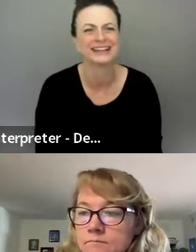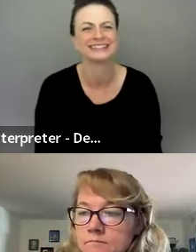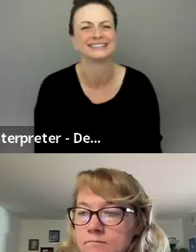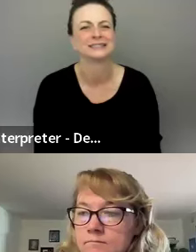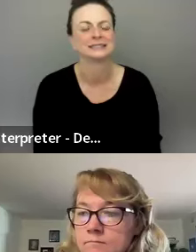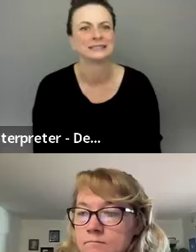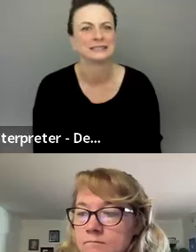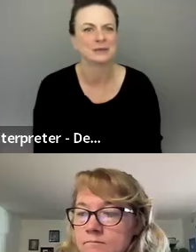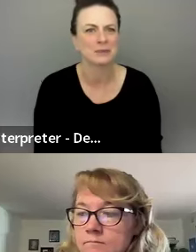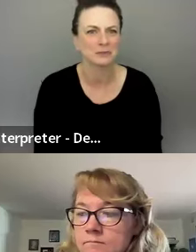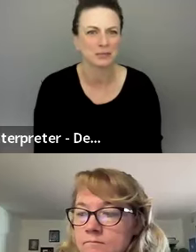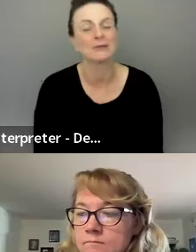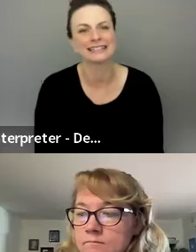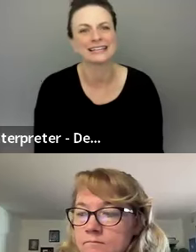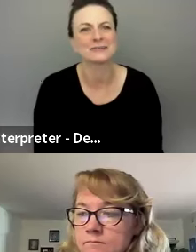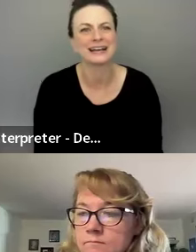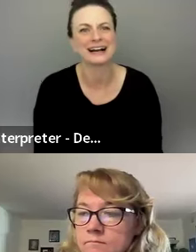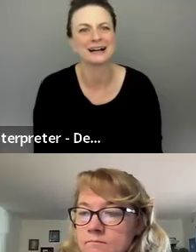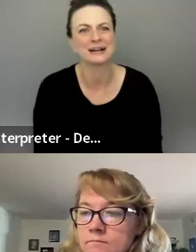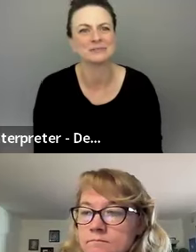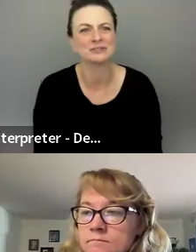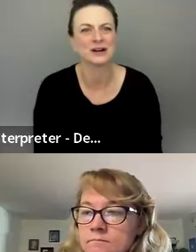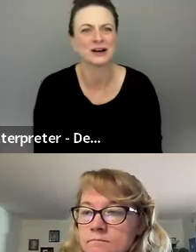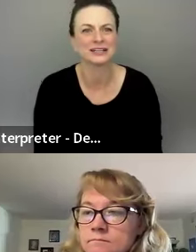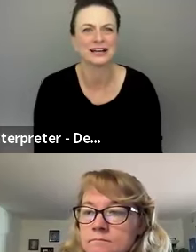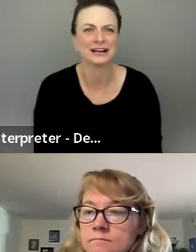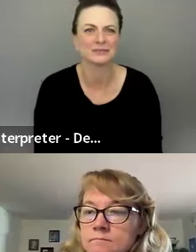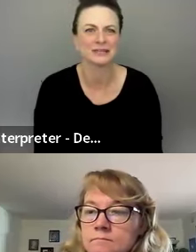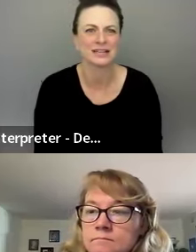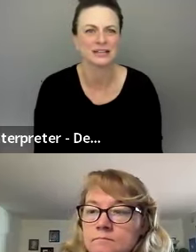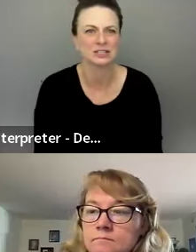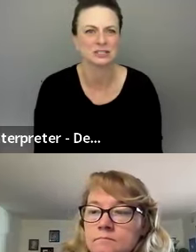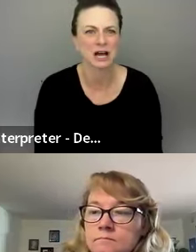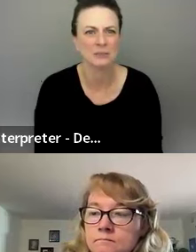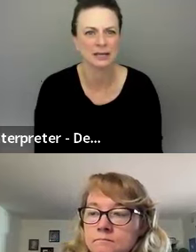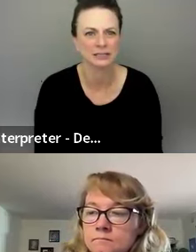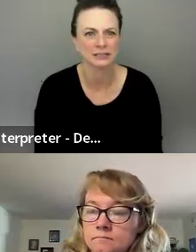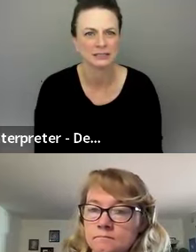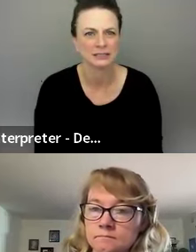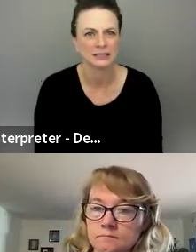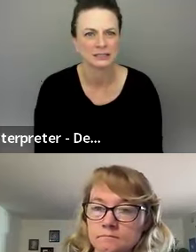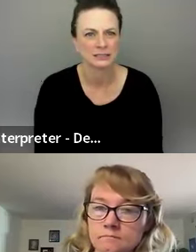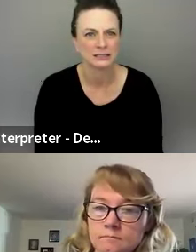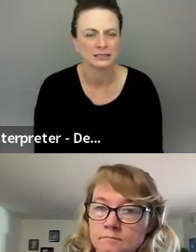Okay. Somebody popped up. All right. Anyway, uh, moving on. Um, next topic.